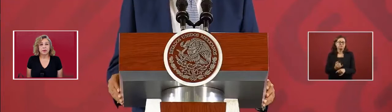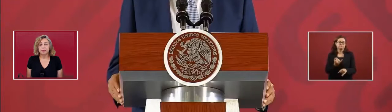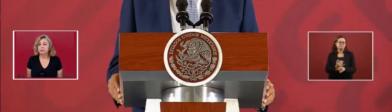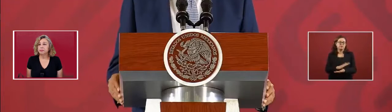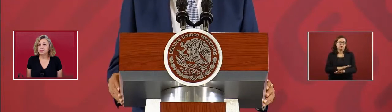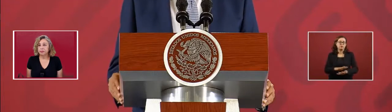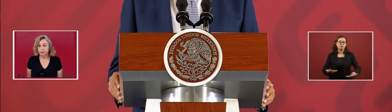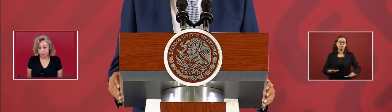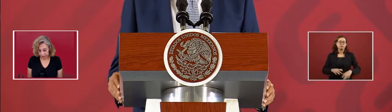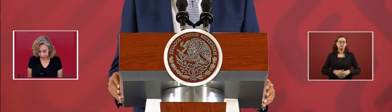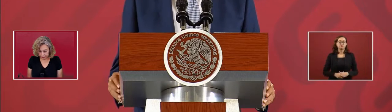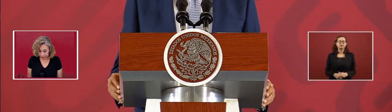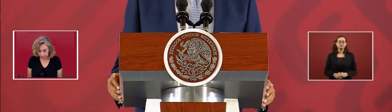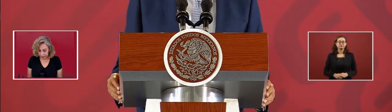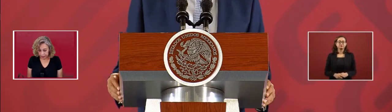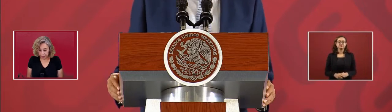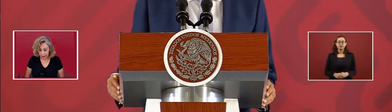matter.